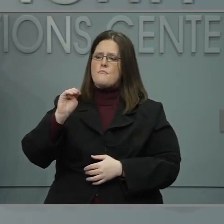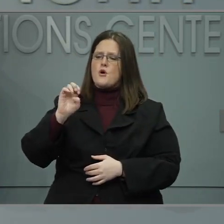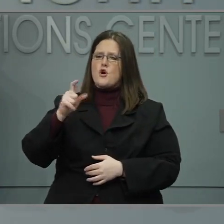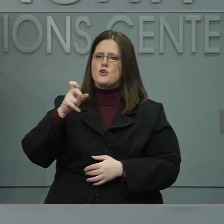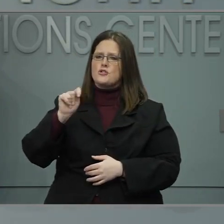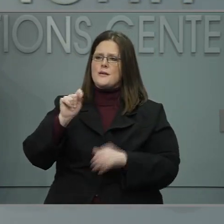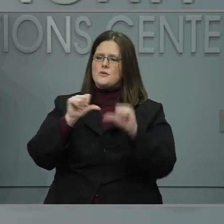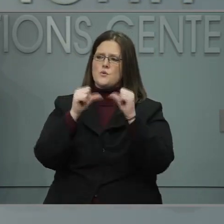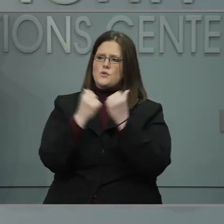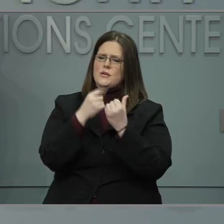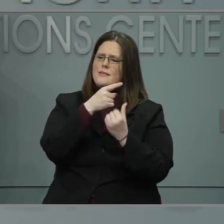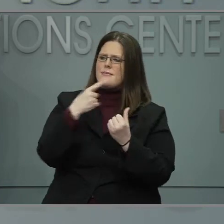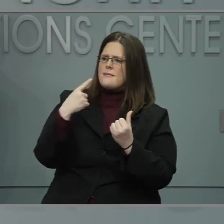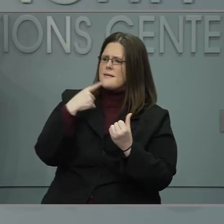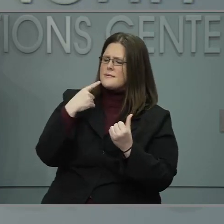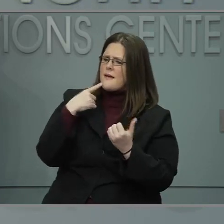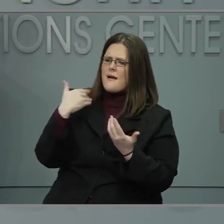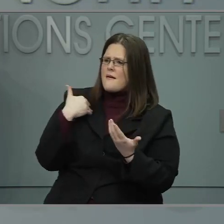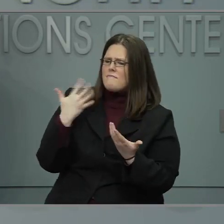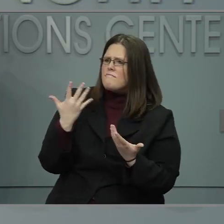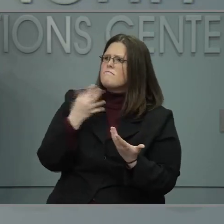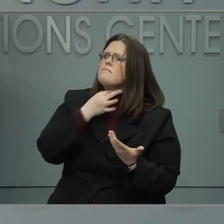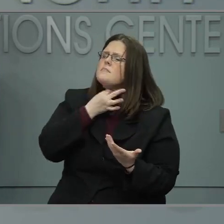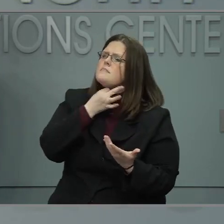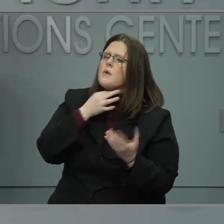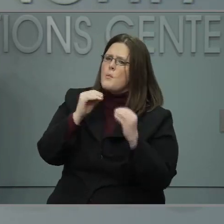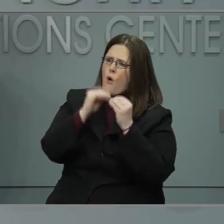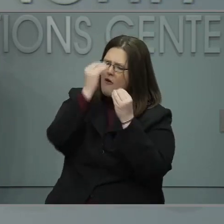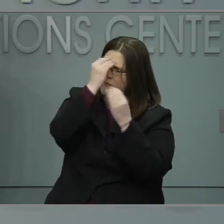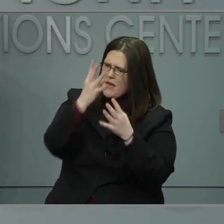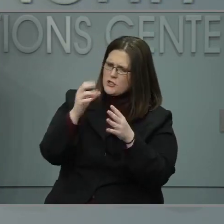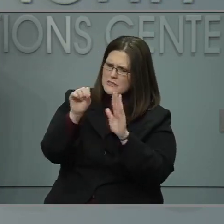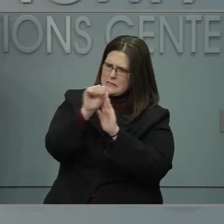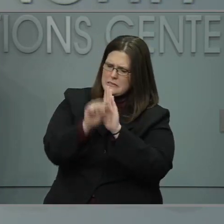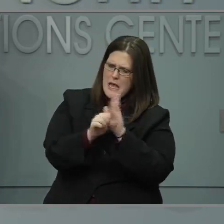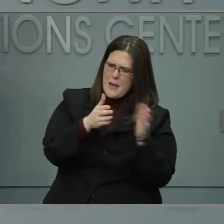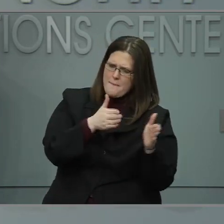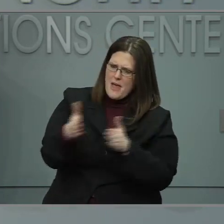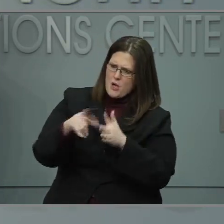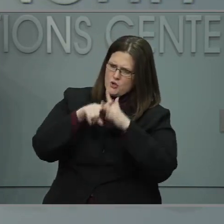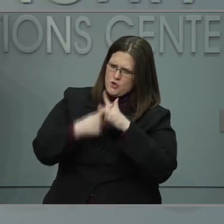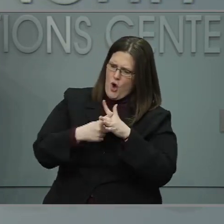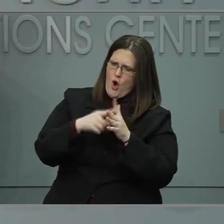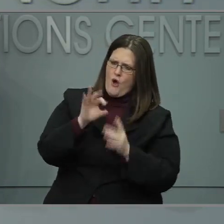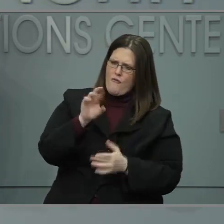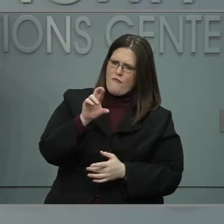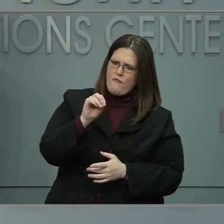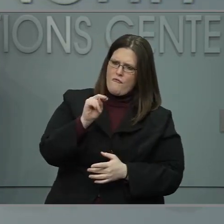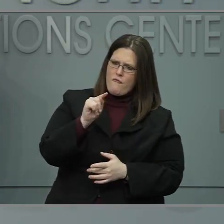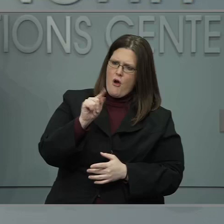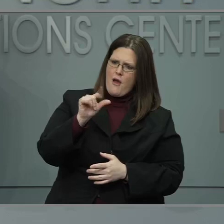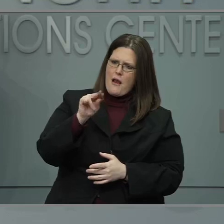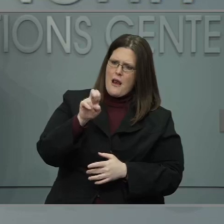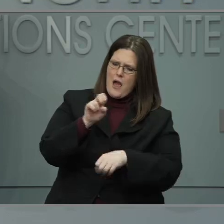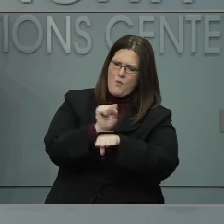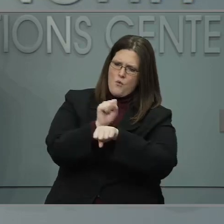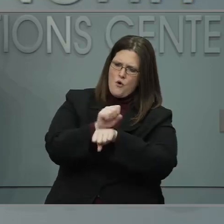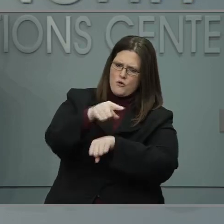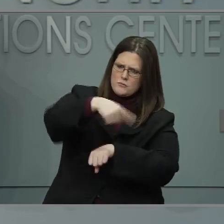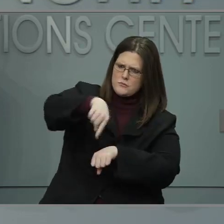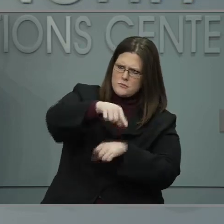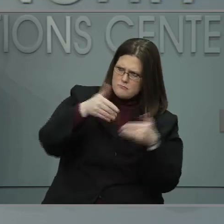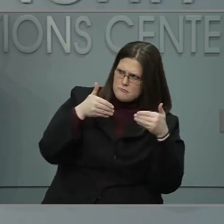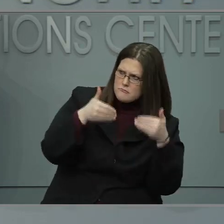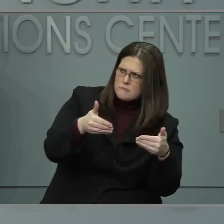need more information about when the state plans to start the frontline worker vaccinations, and I know it's limited. As you said, the